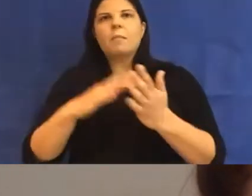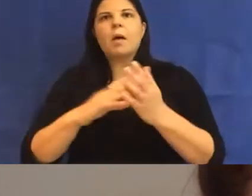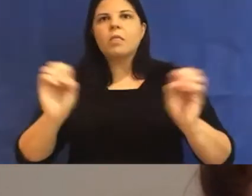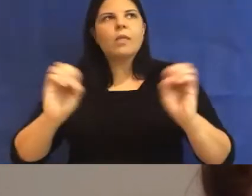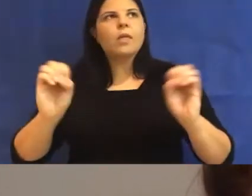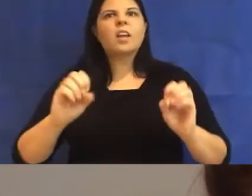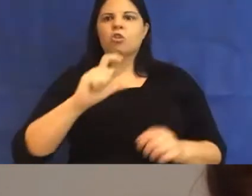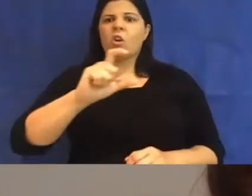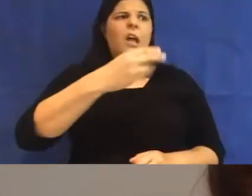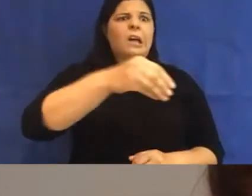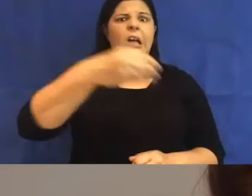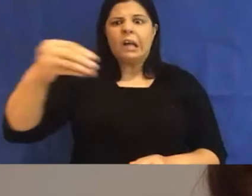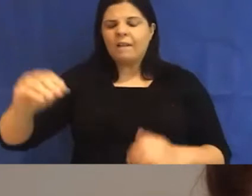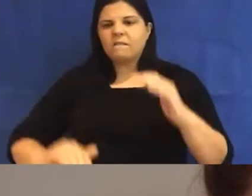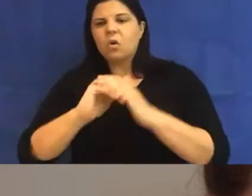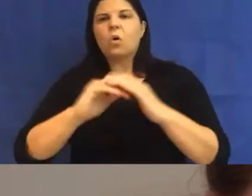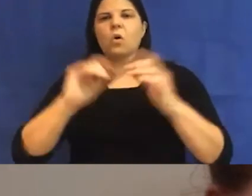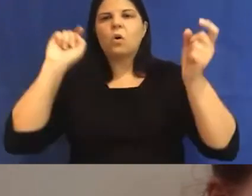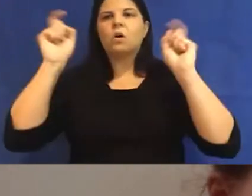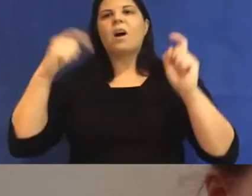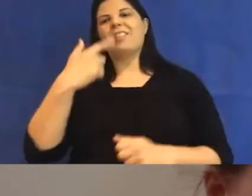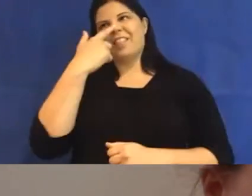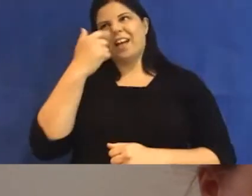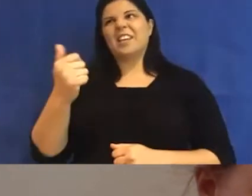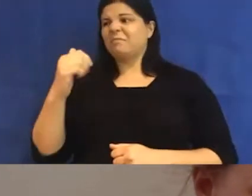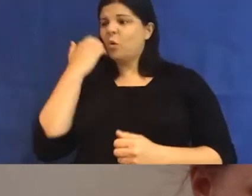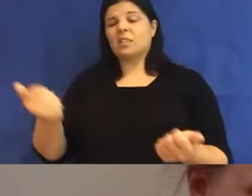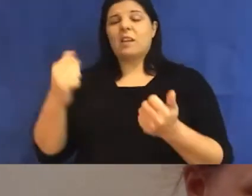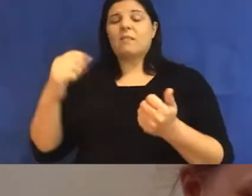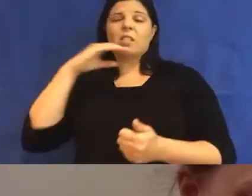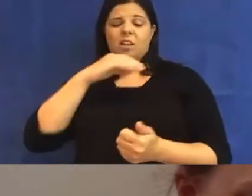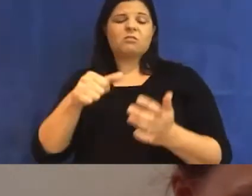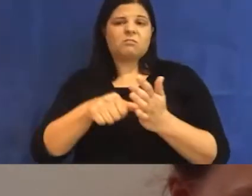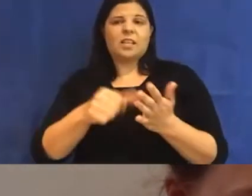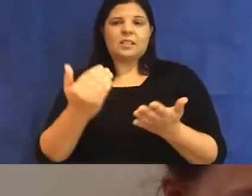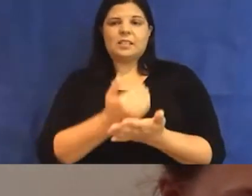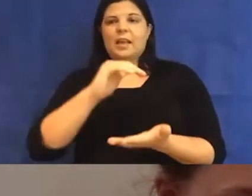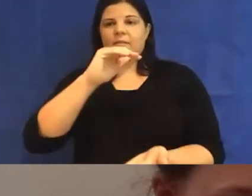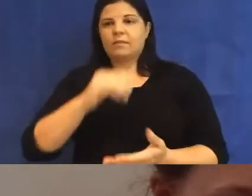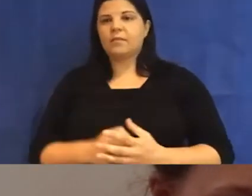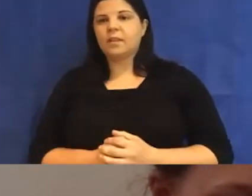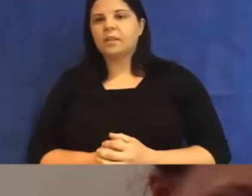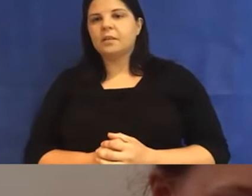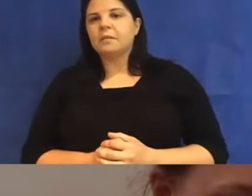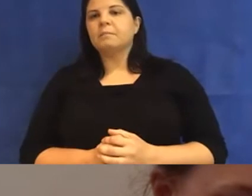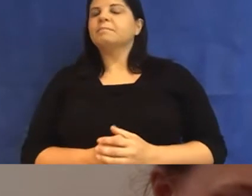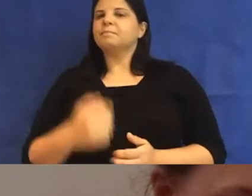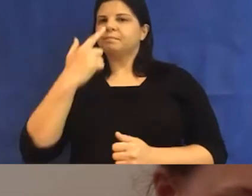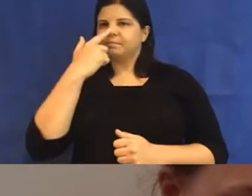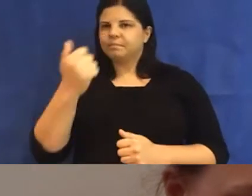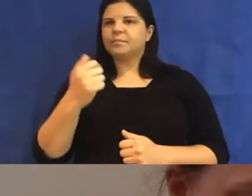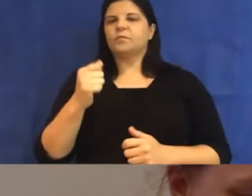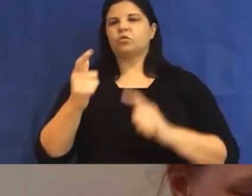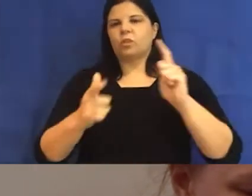I always had lunch. I had a fancy PhD scholarship with a travel allowance, I was lucky. I talked to another